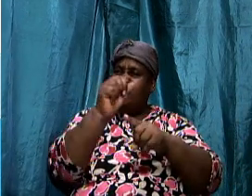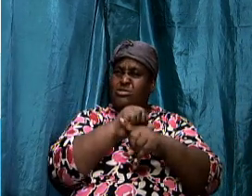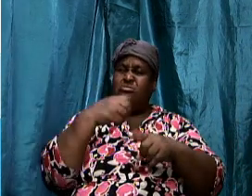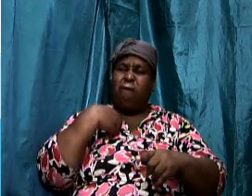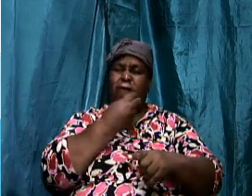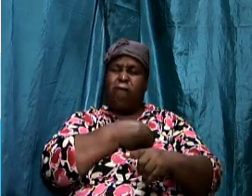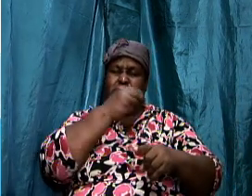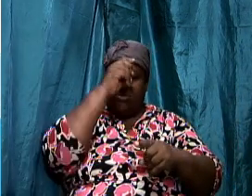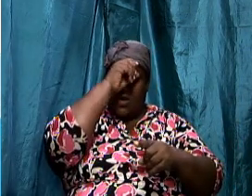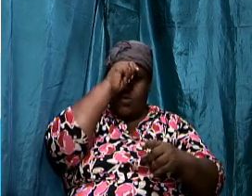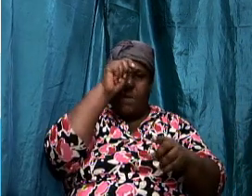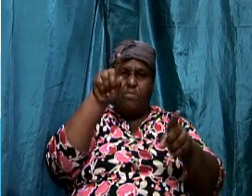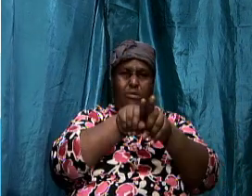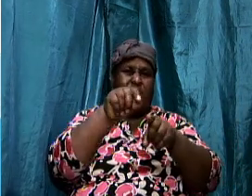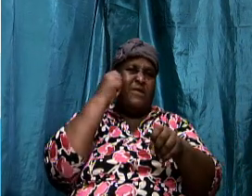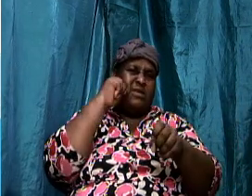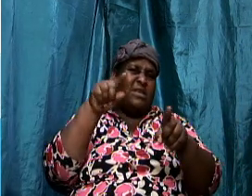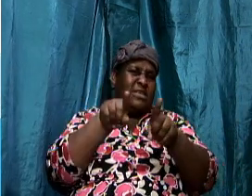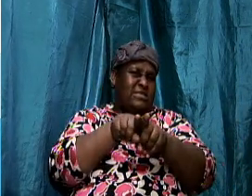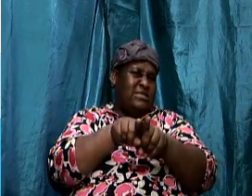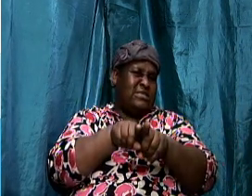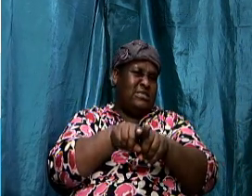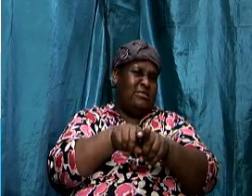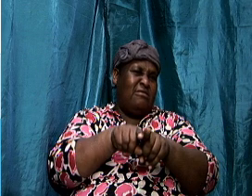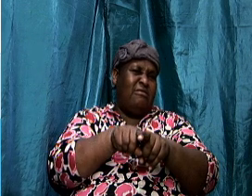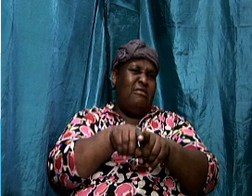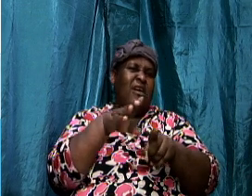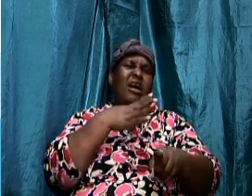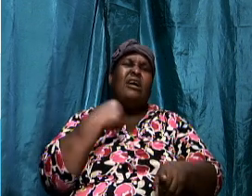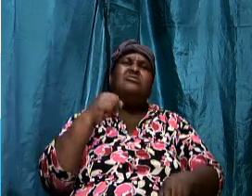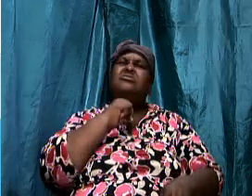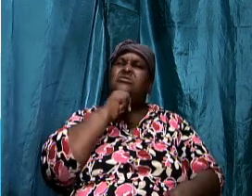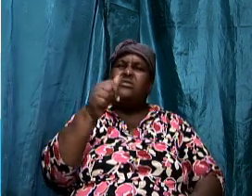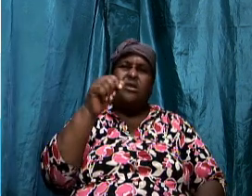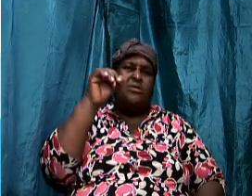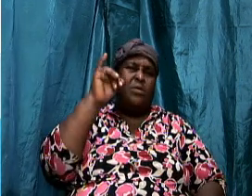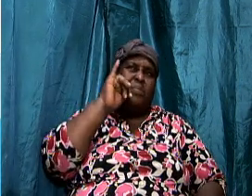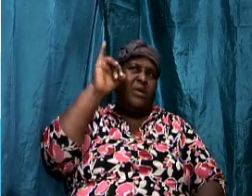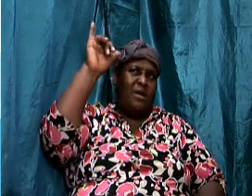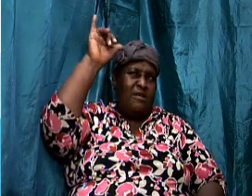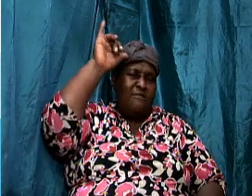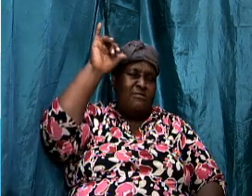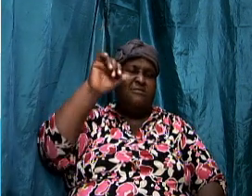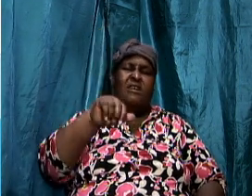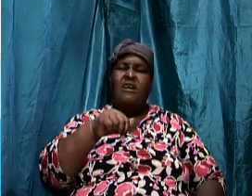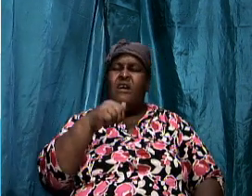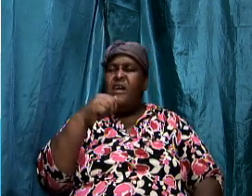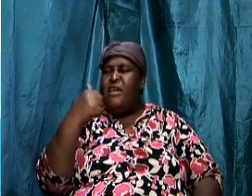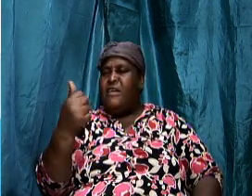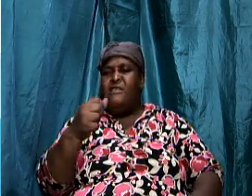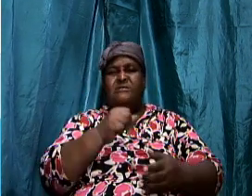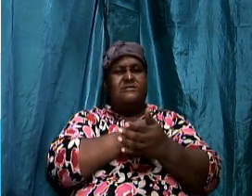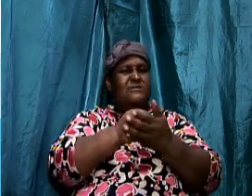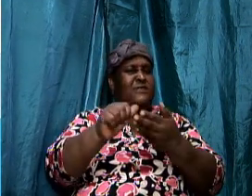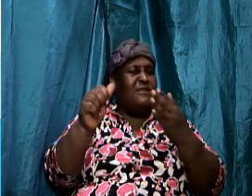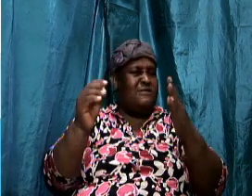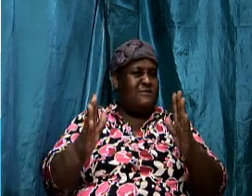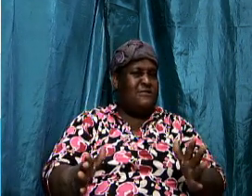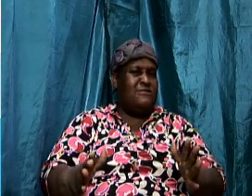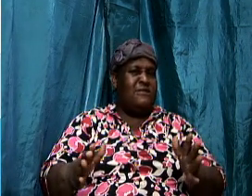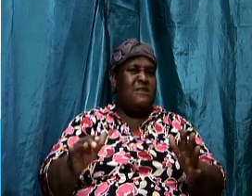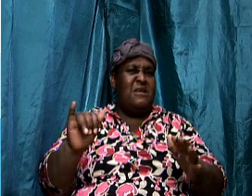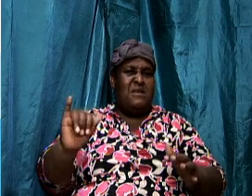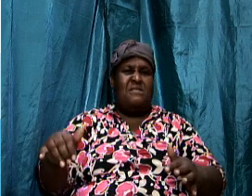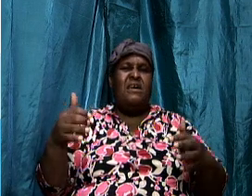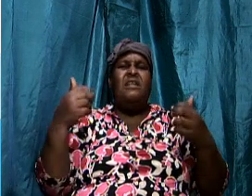parents and any child of God any saint that have